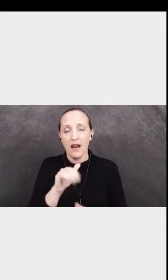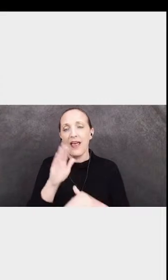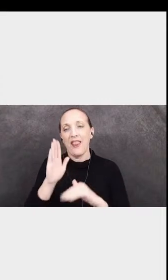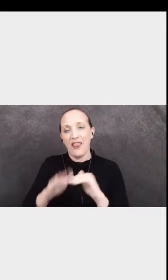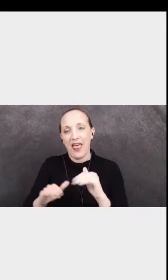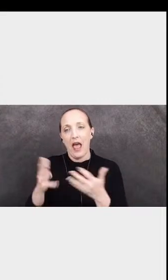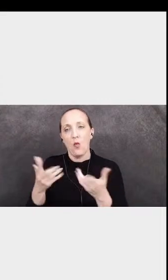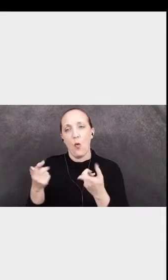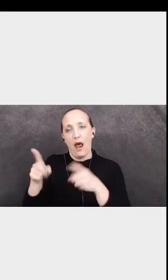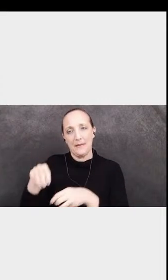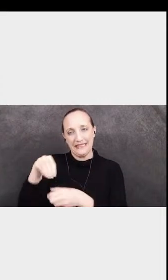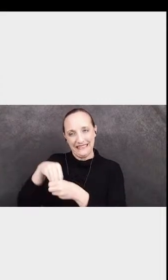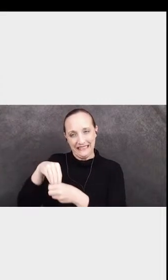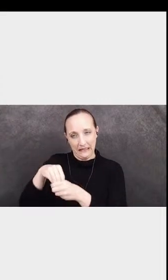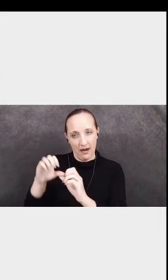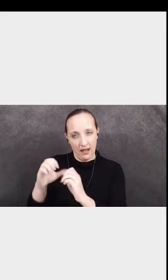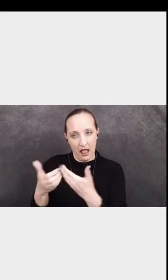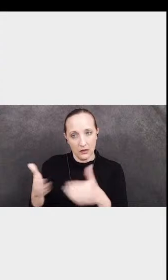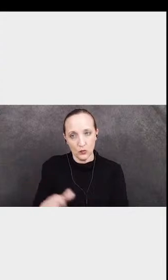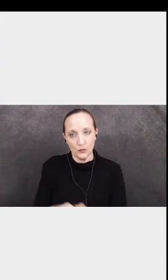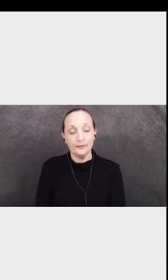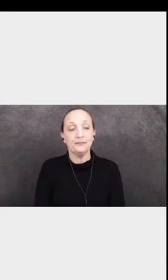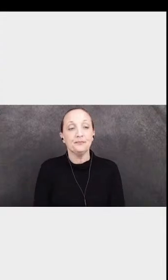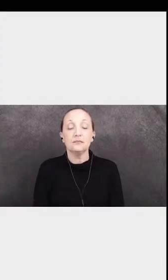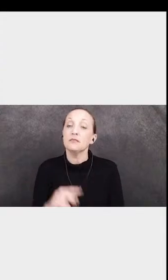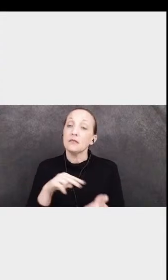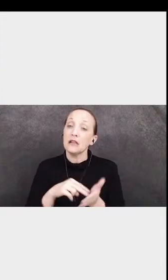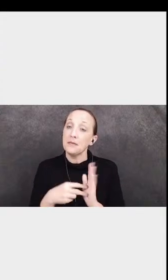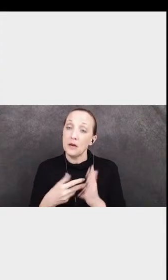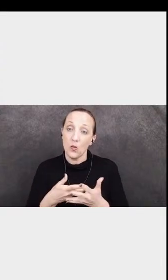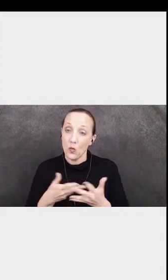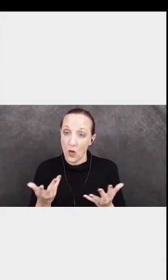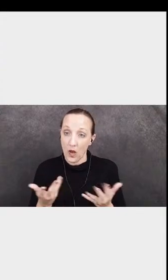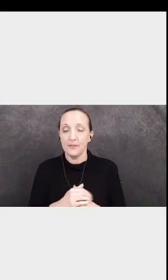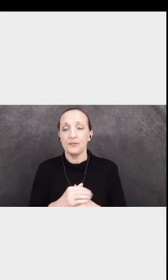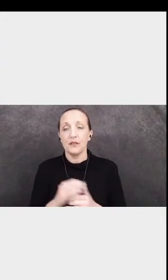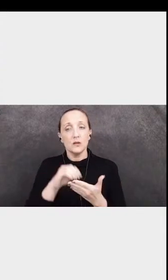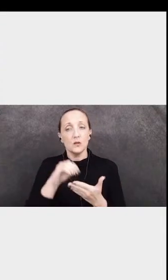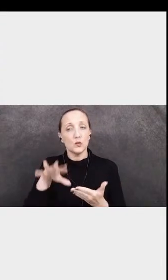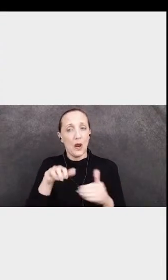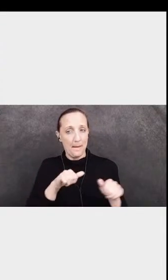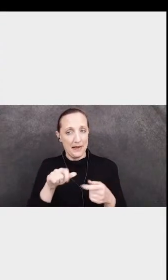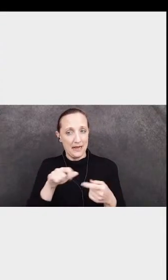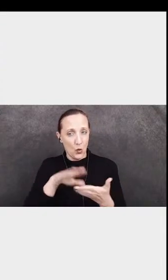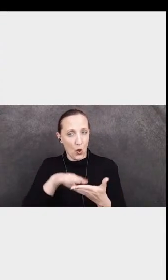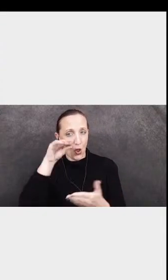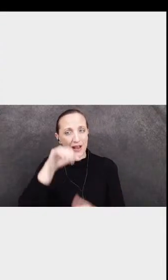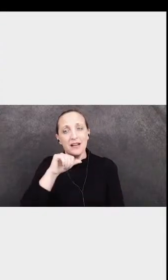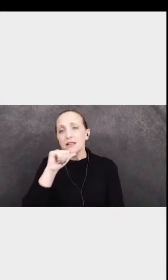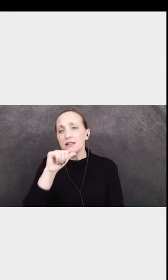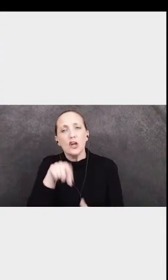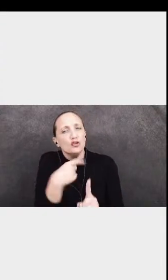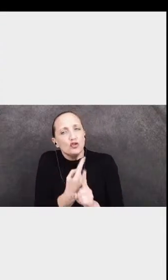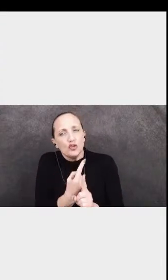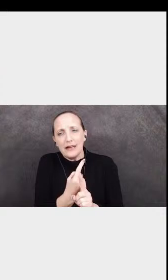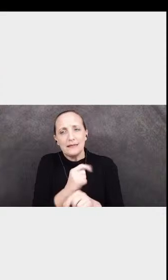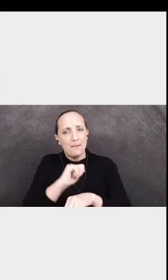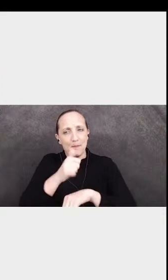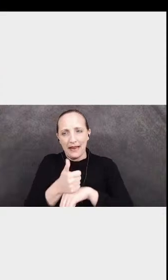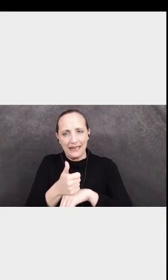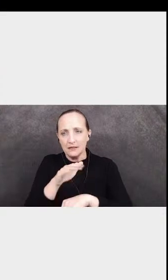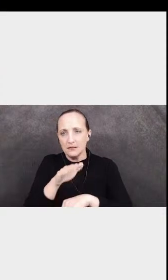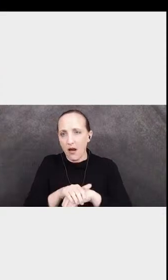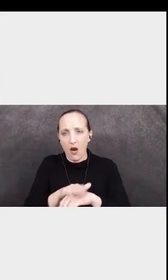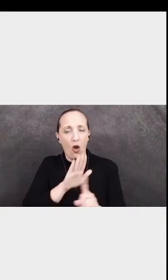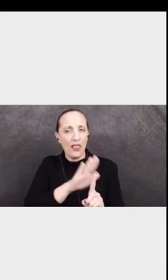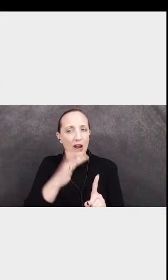a student's ability to learn is not necessarily just strictly based on, you